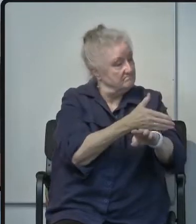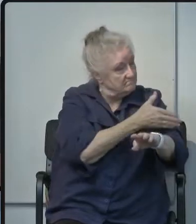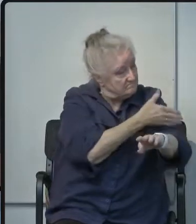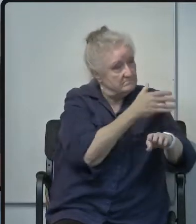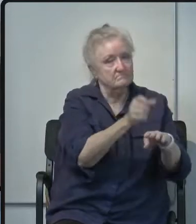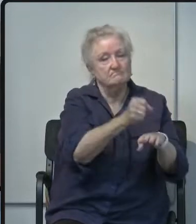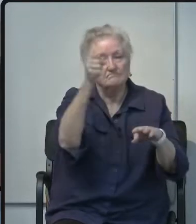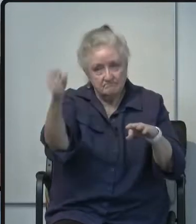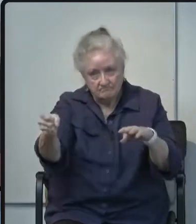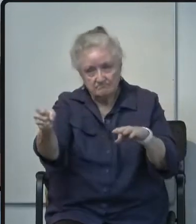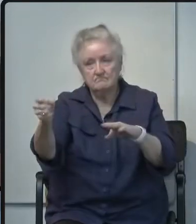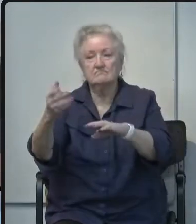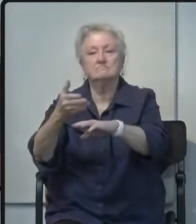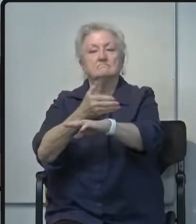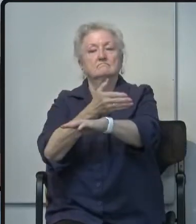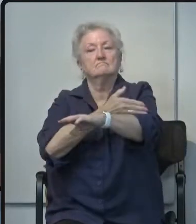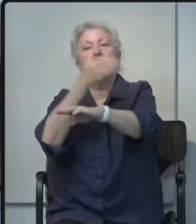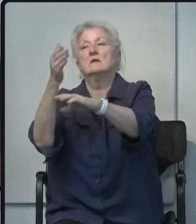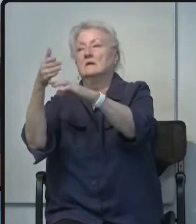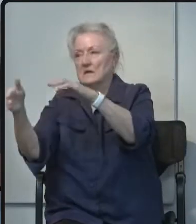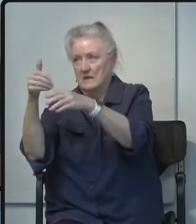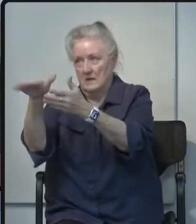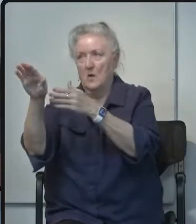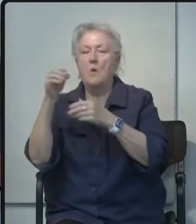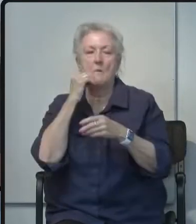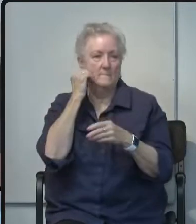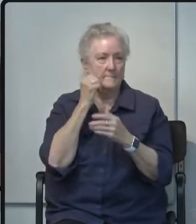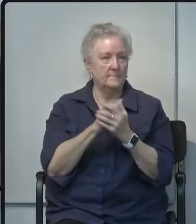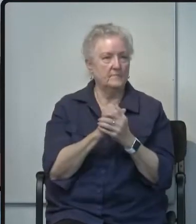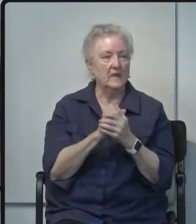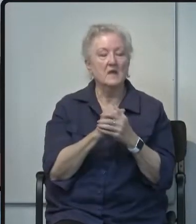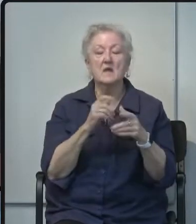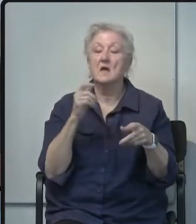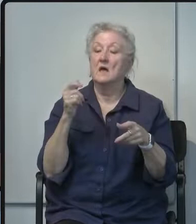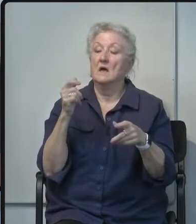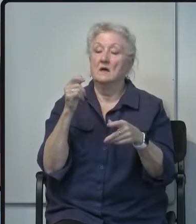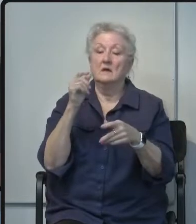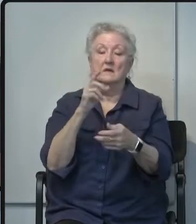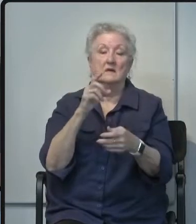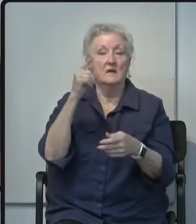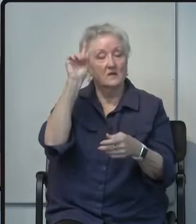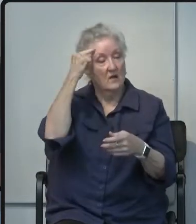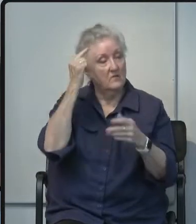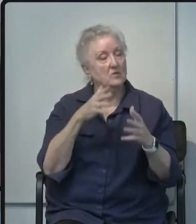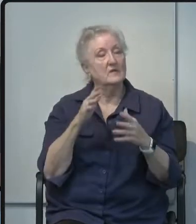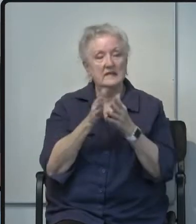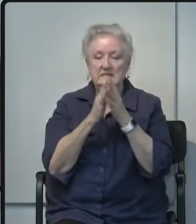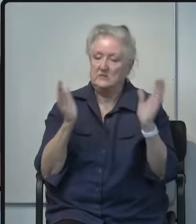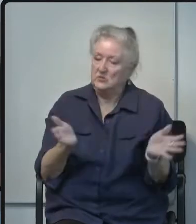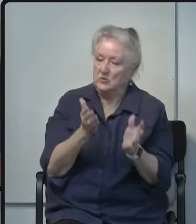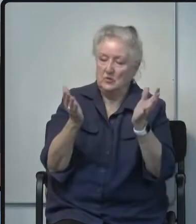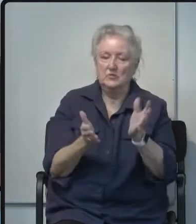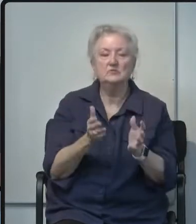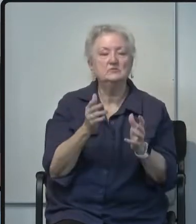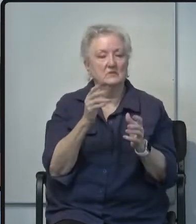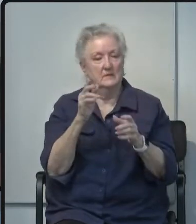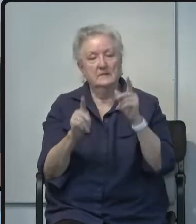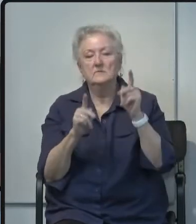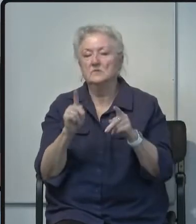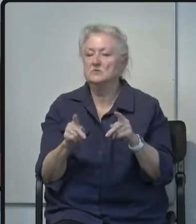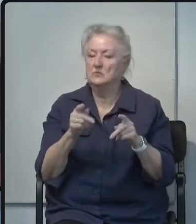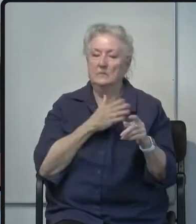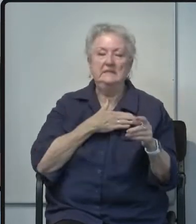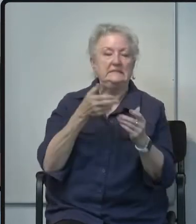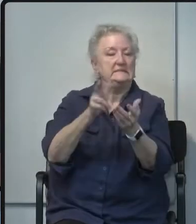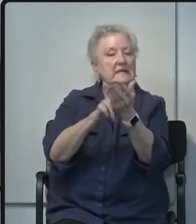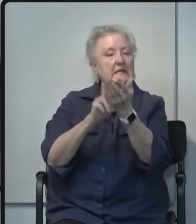Governor Newsom has encouraged doctors nurses paramedics and other health care professionals to please sign up for